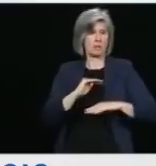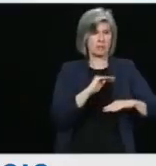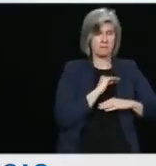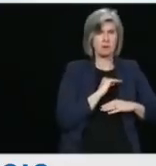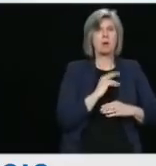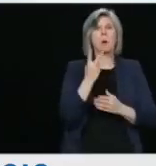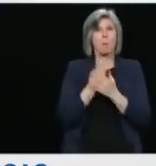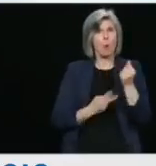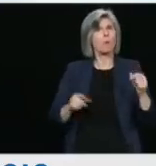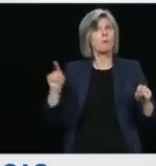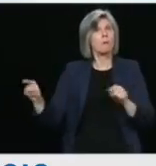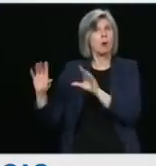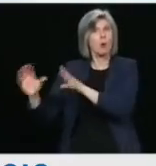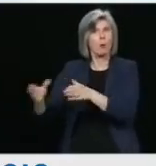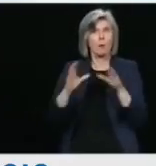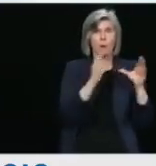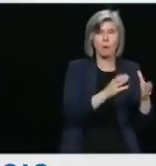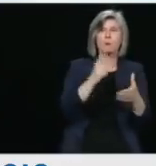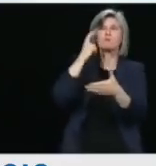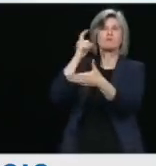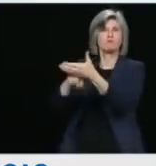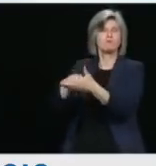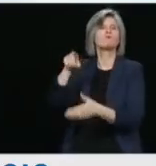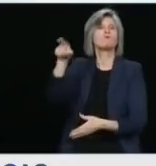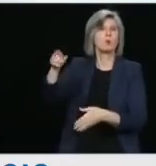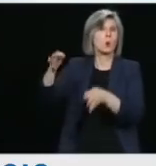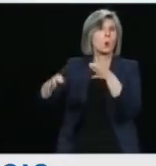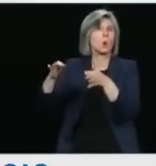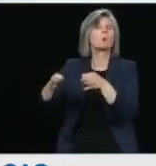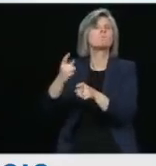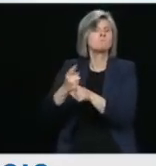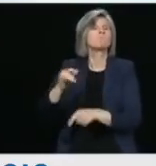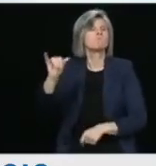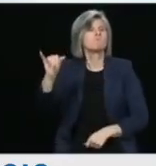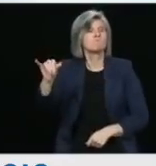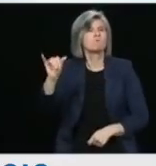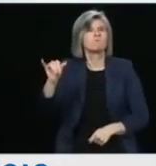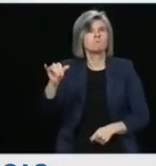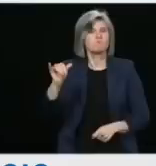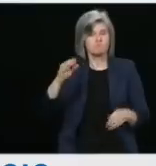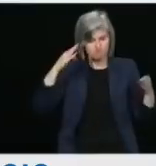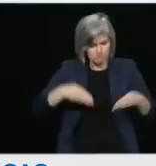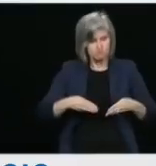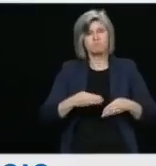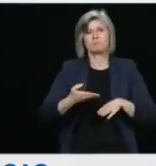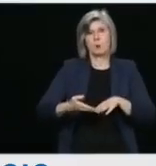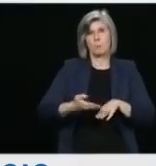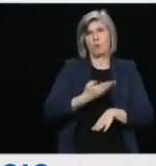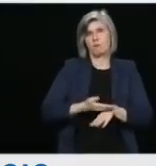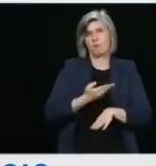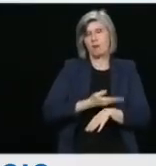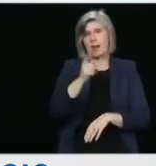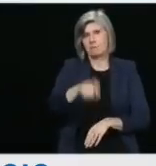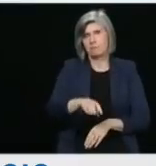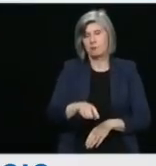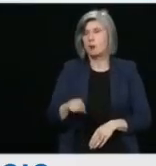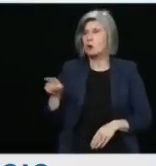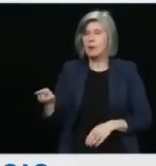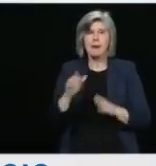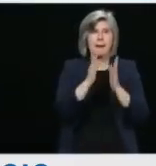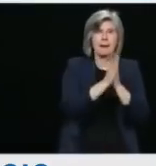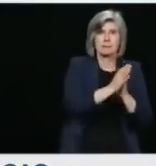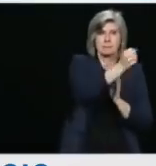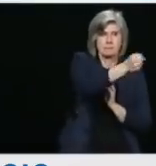very sincere effort, and my opinion, to seek legal advice and recommendations to assist them in that